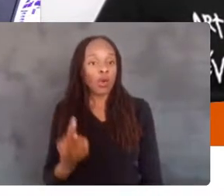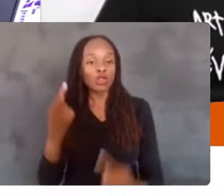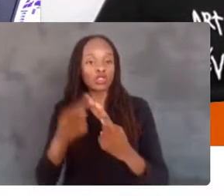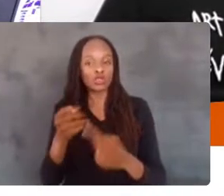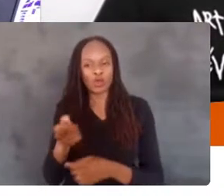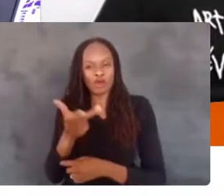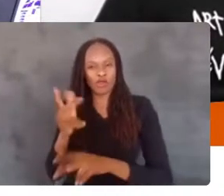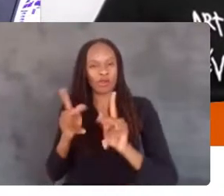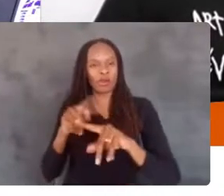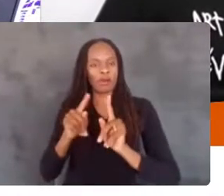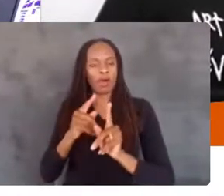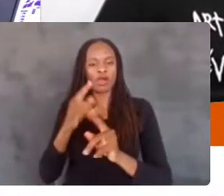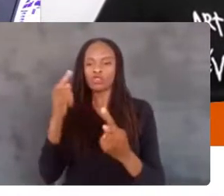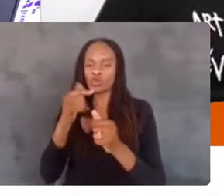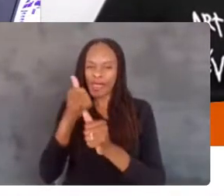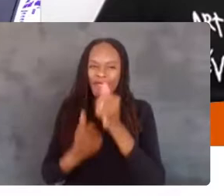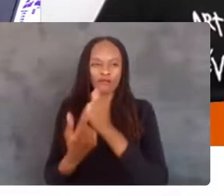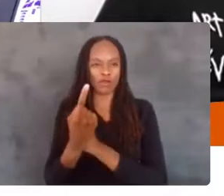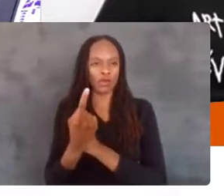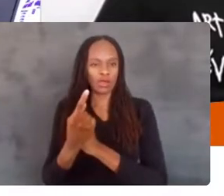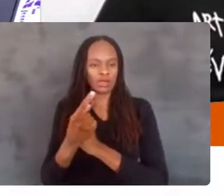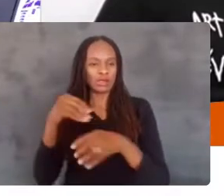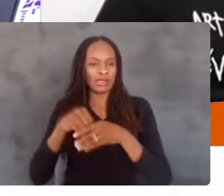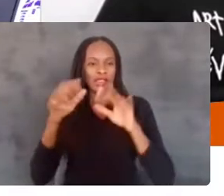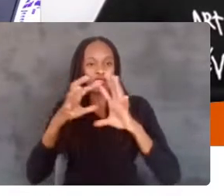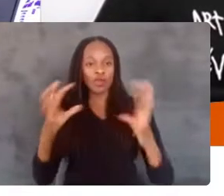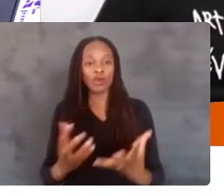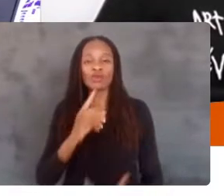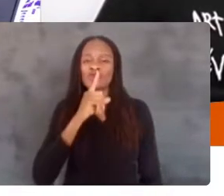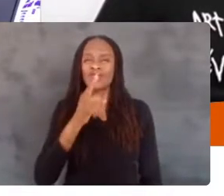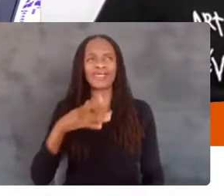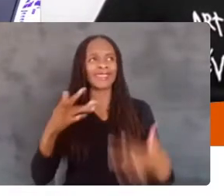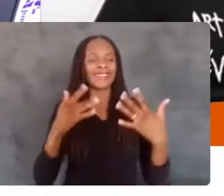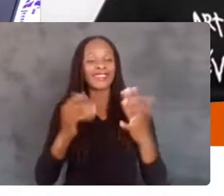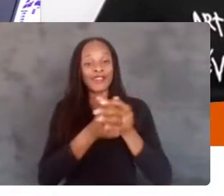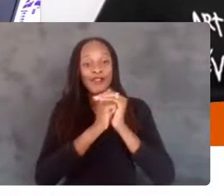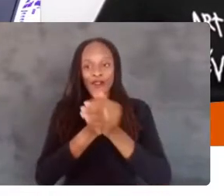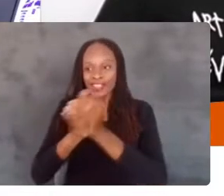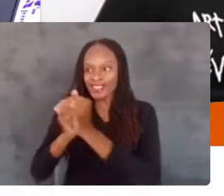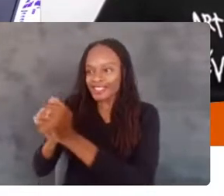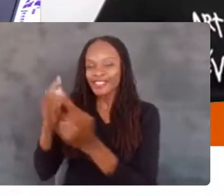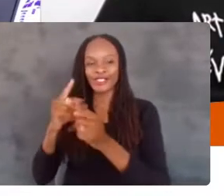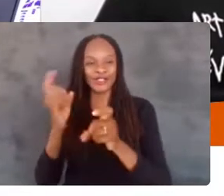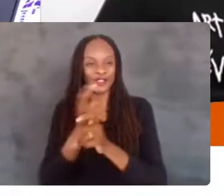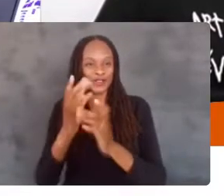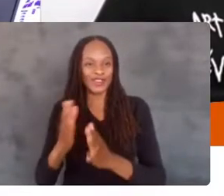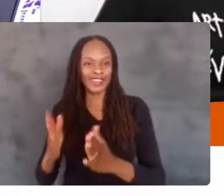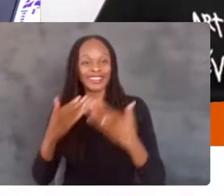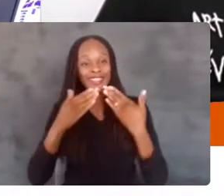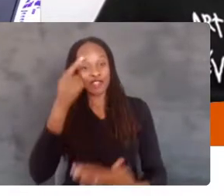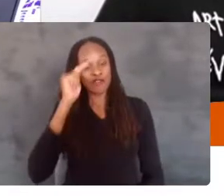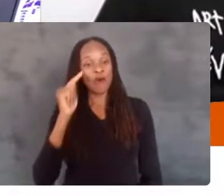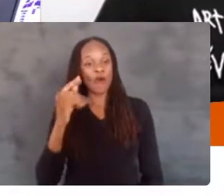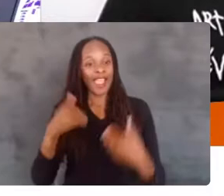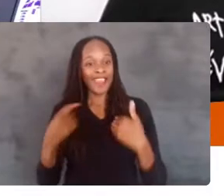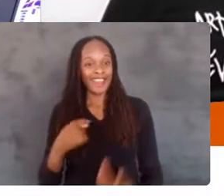but to everyone across the globe. So we're super excited for this. Congratulations to the winners. And thank you for having us today.